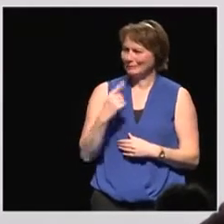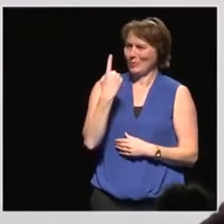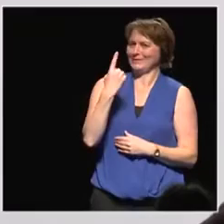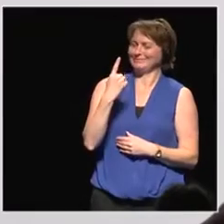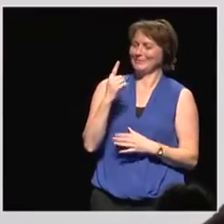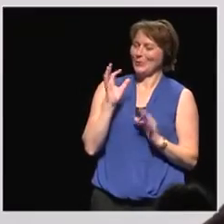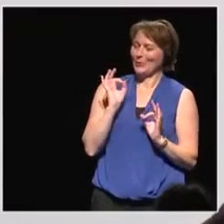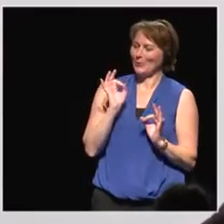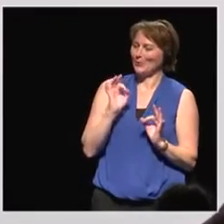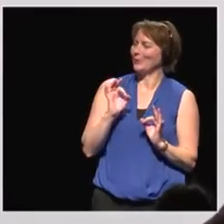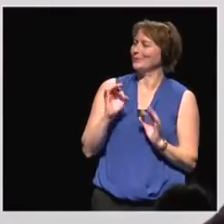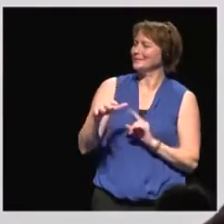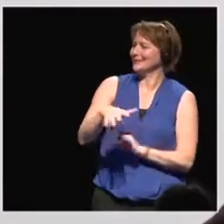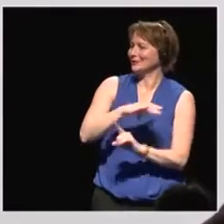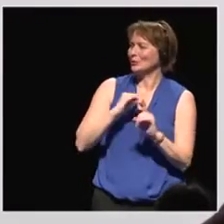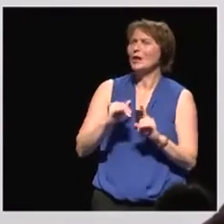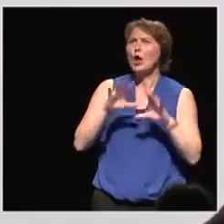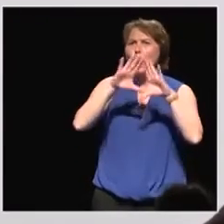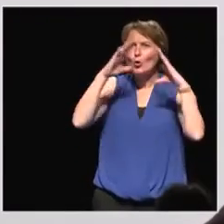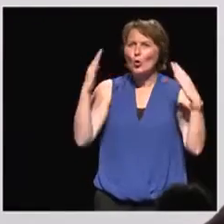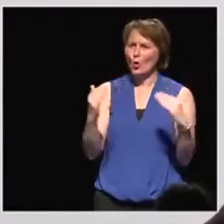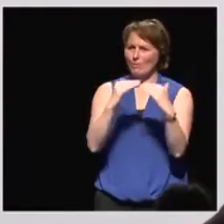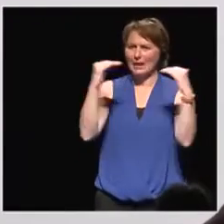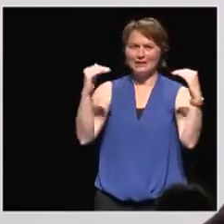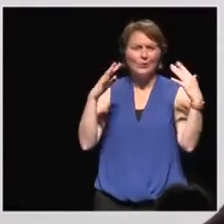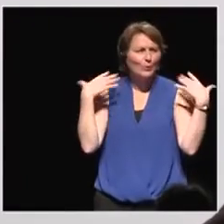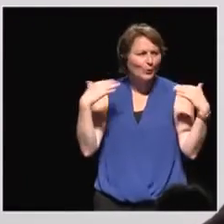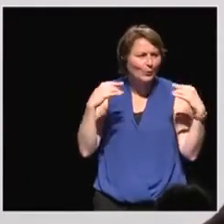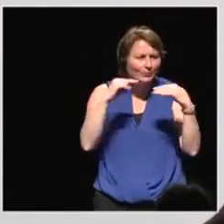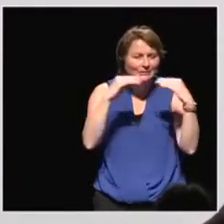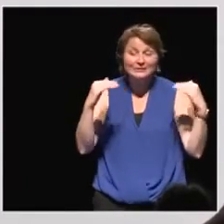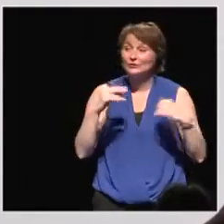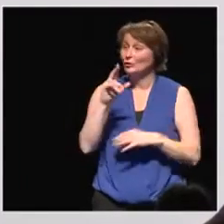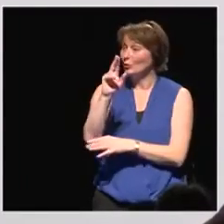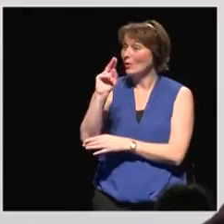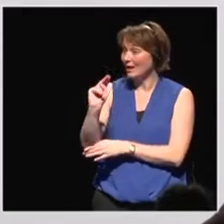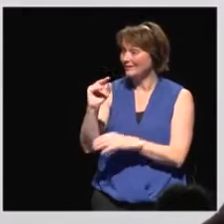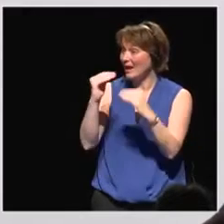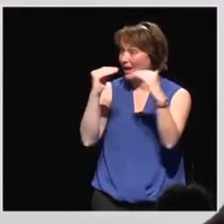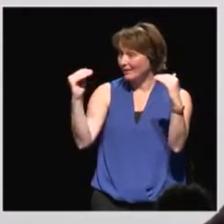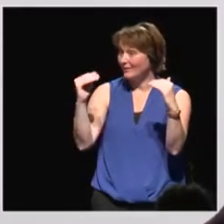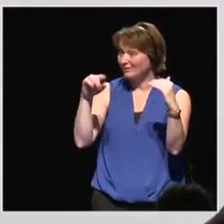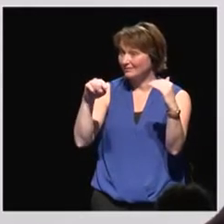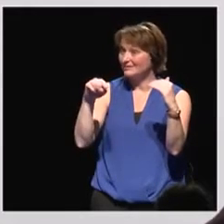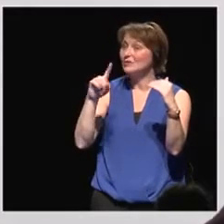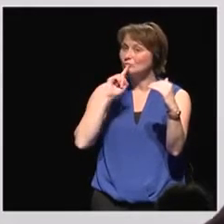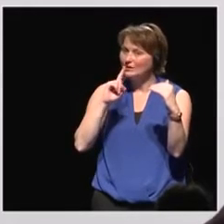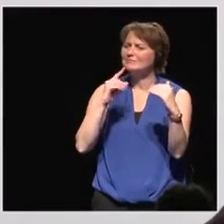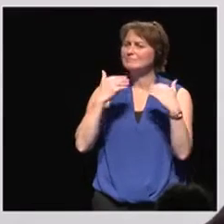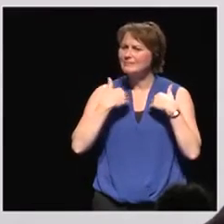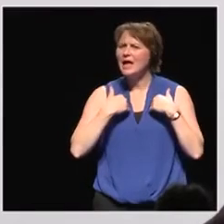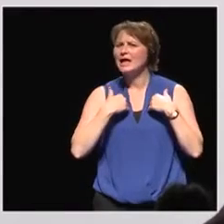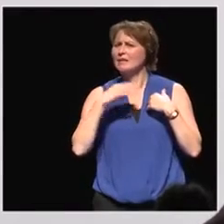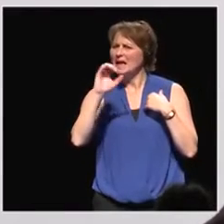level. Exactly, I need to say that. Global level. Meaning the United Nations level, these sustainable development